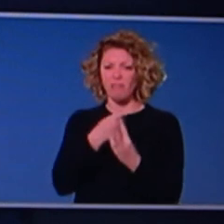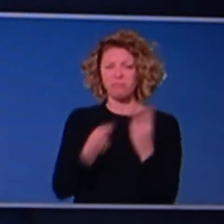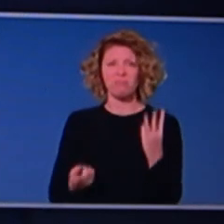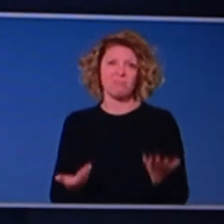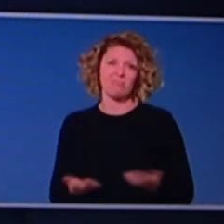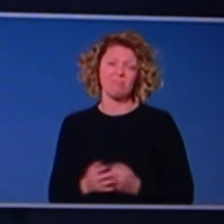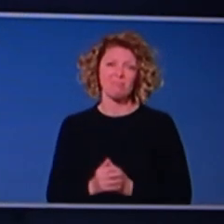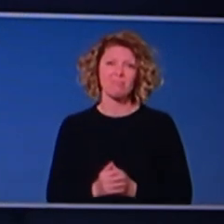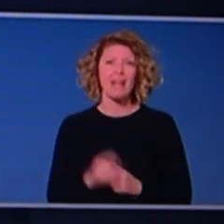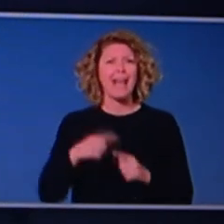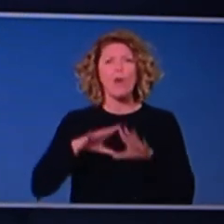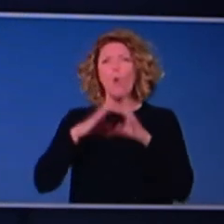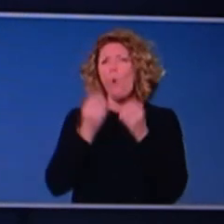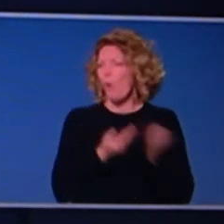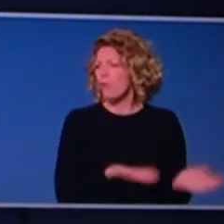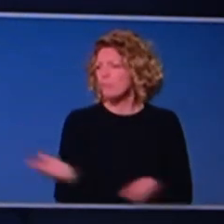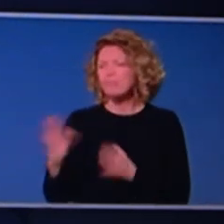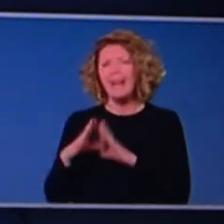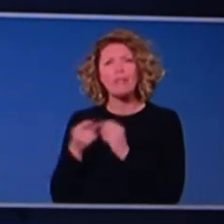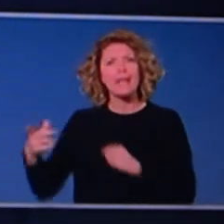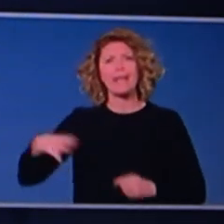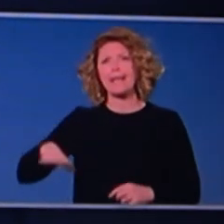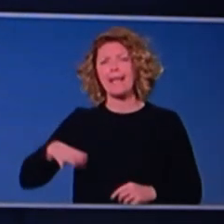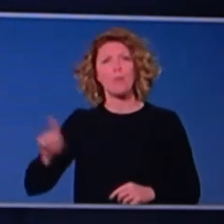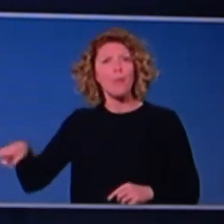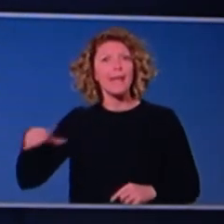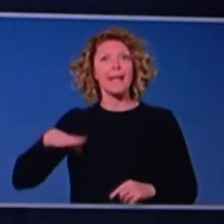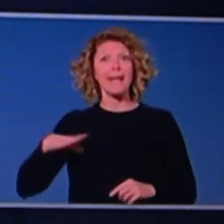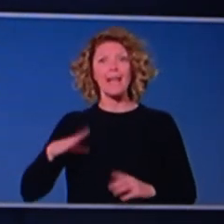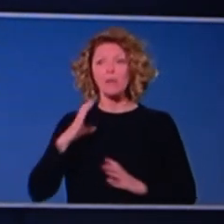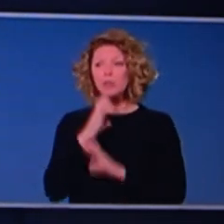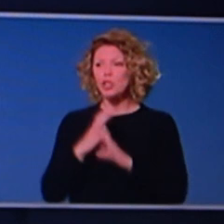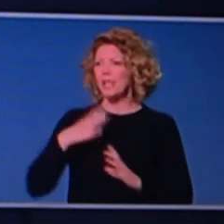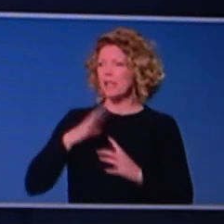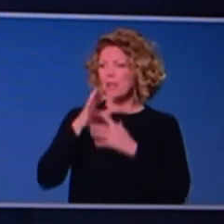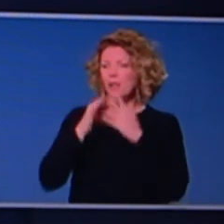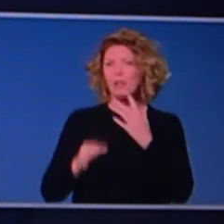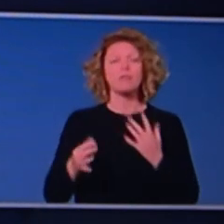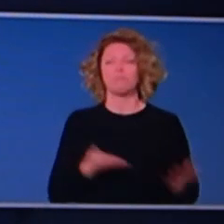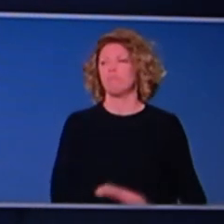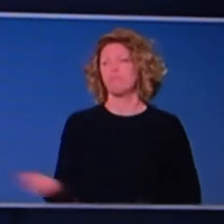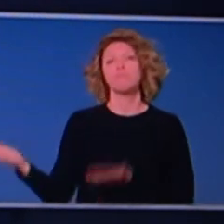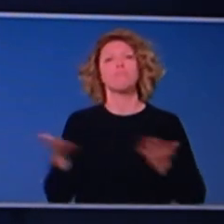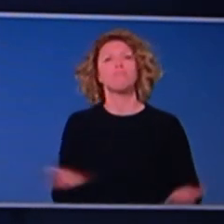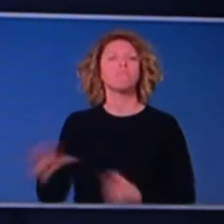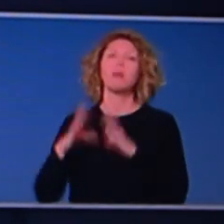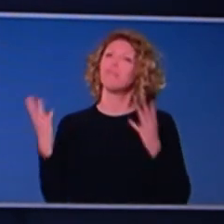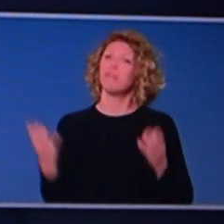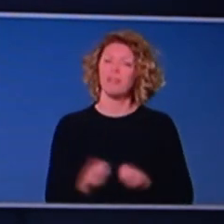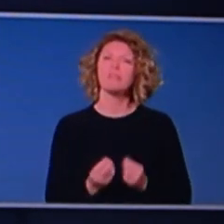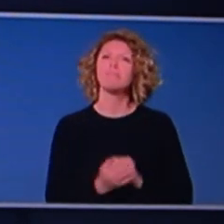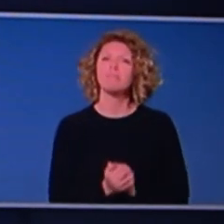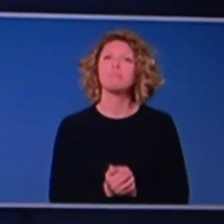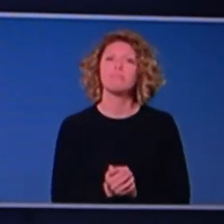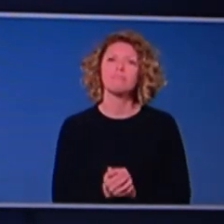and there has been no limit on the resources made available to, uh, Newmarch in, in managing this, particularly since we took